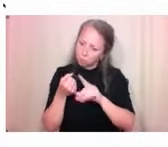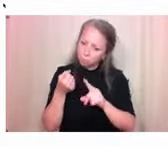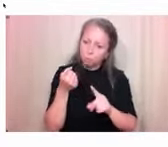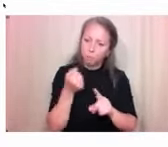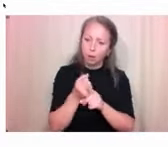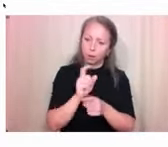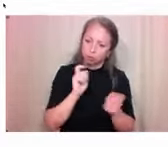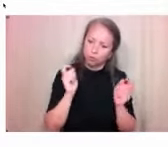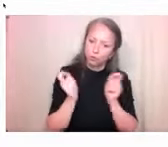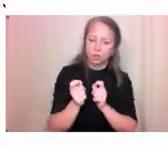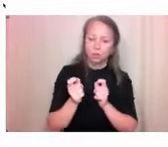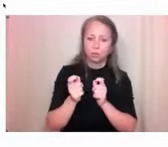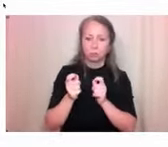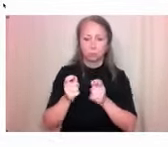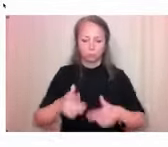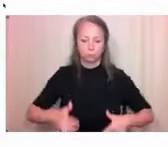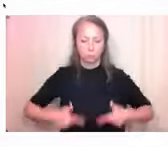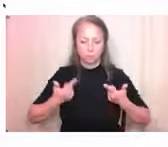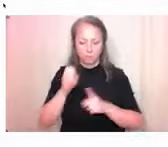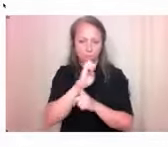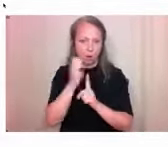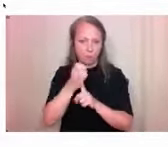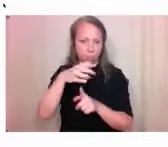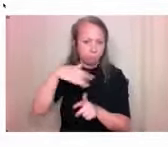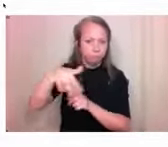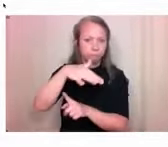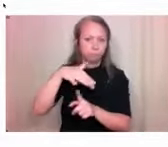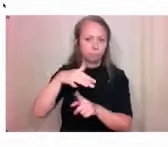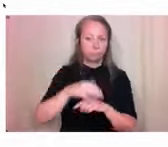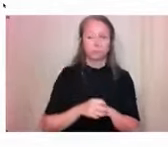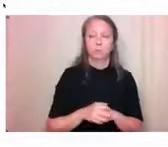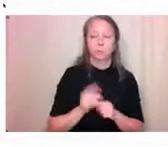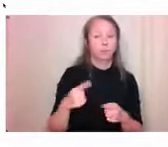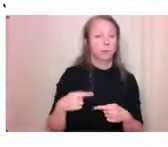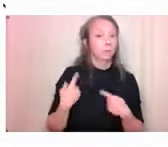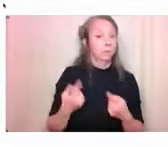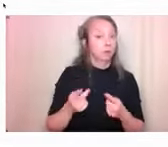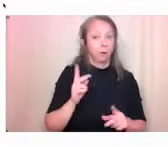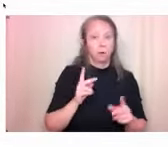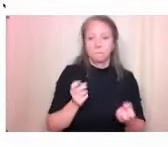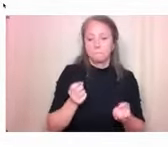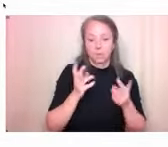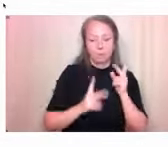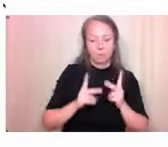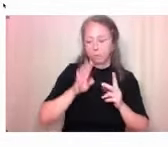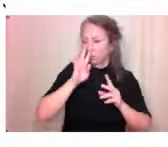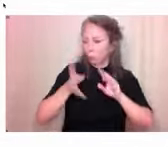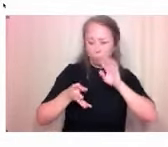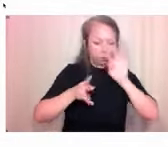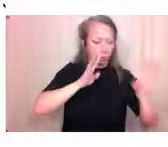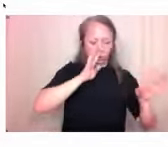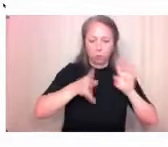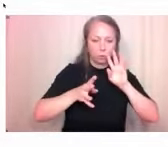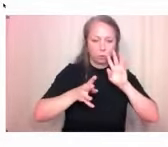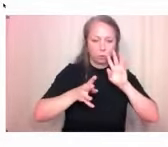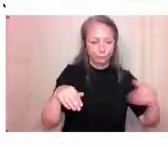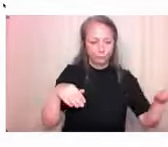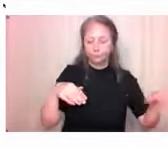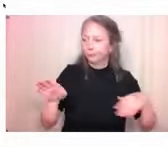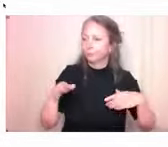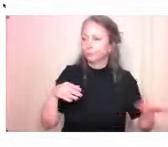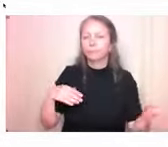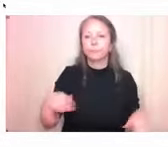are so many groups of people who have been excluded from that conversation and are, who are just not considered